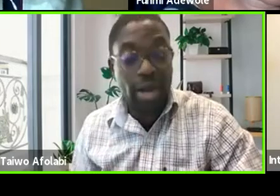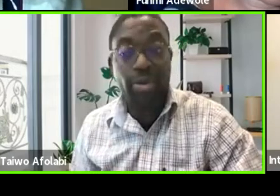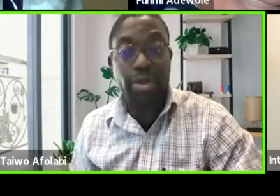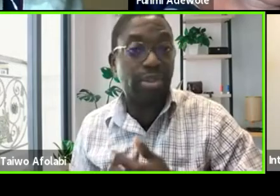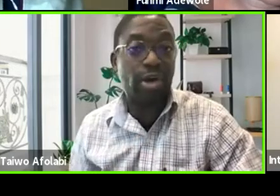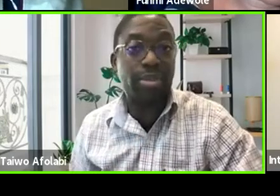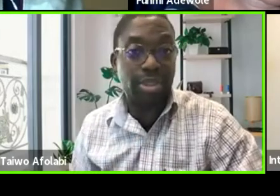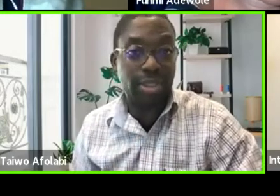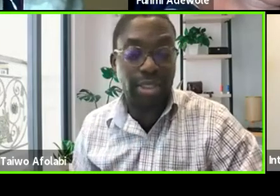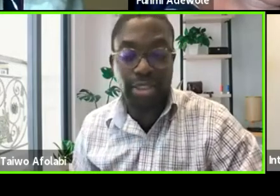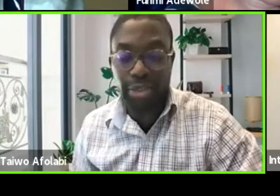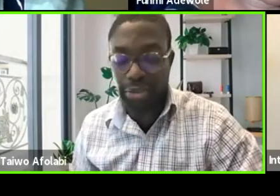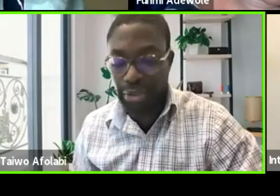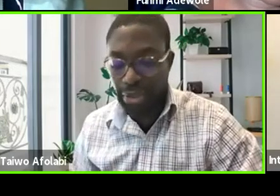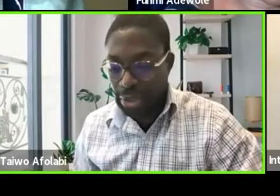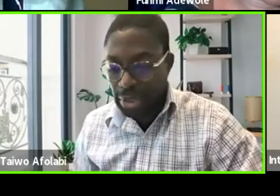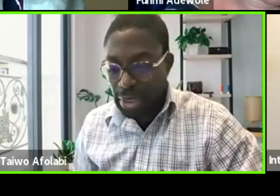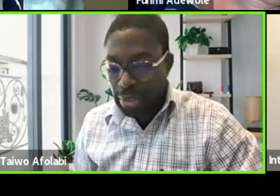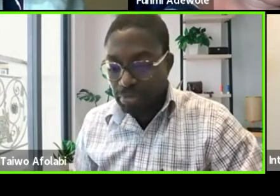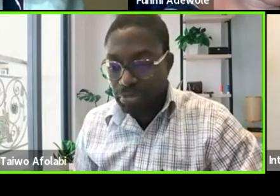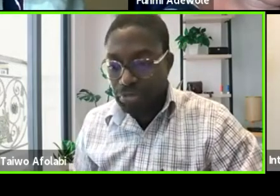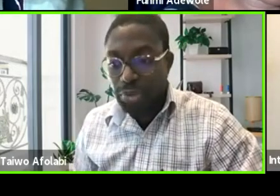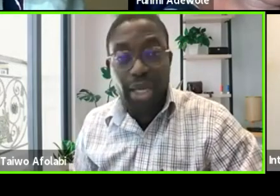this now and those that will be seeing this later.